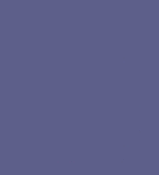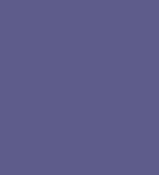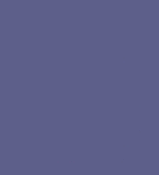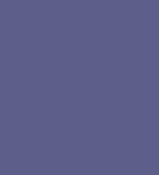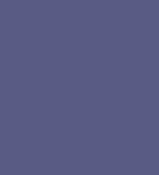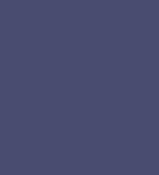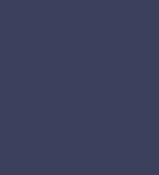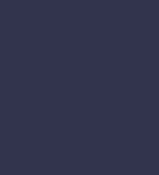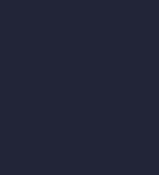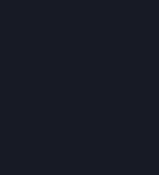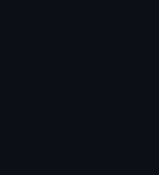Music playing